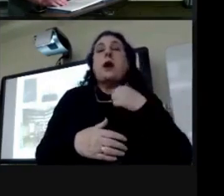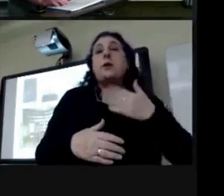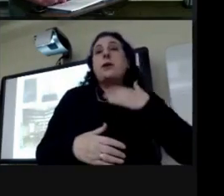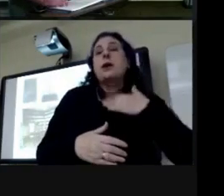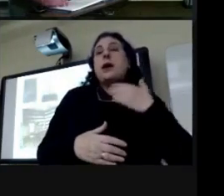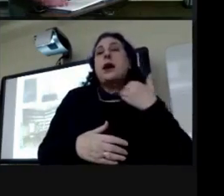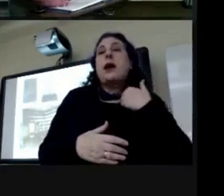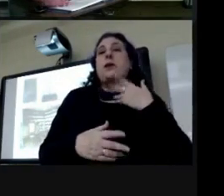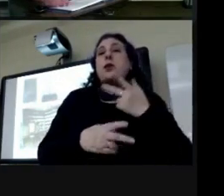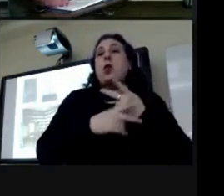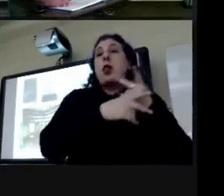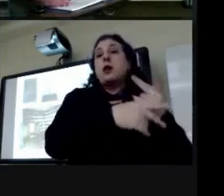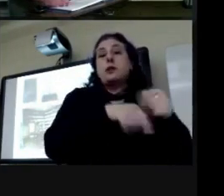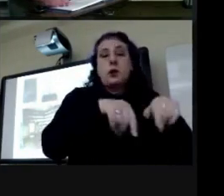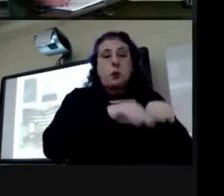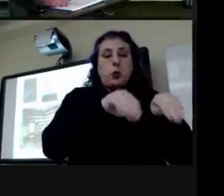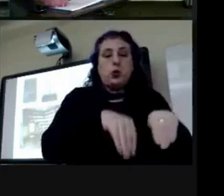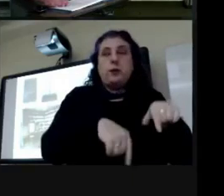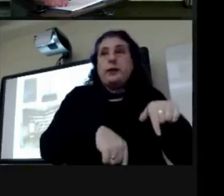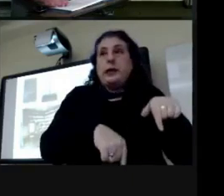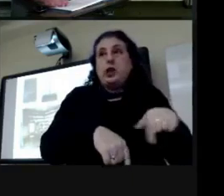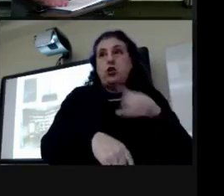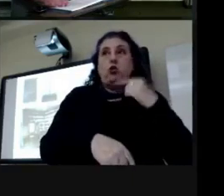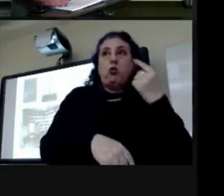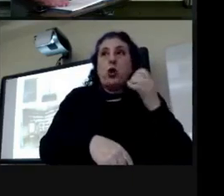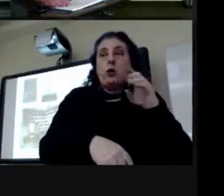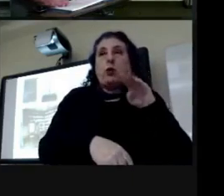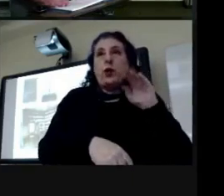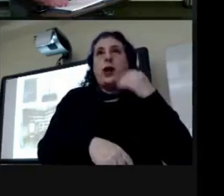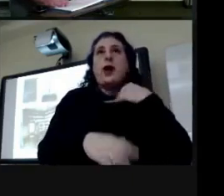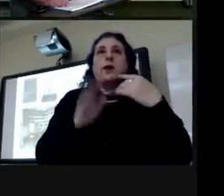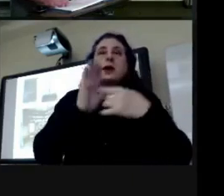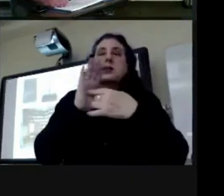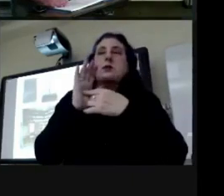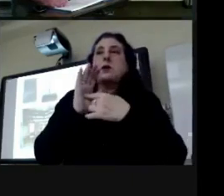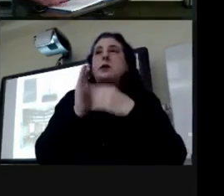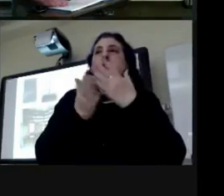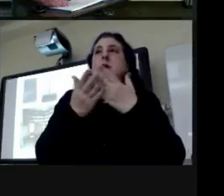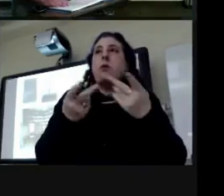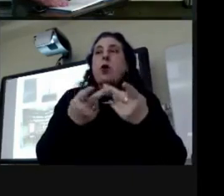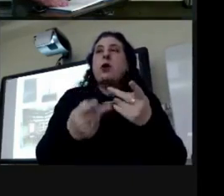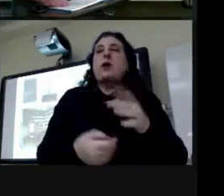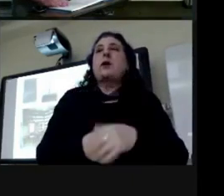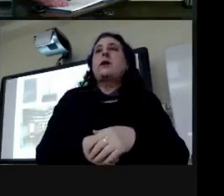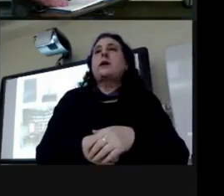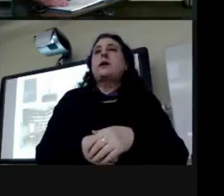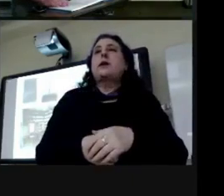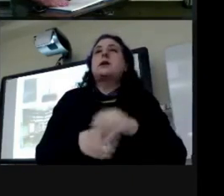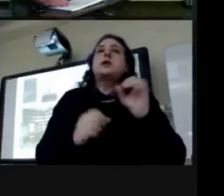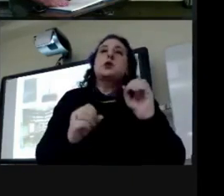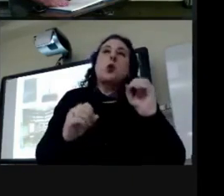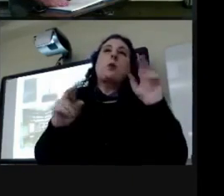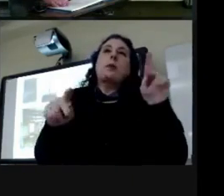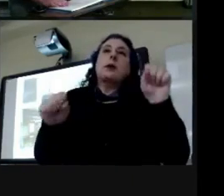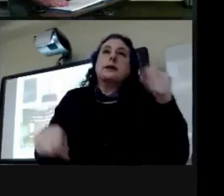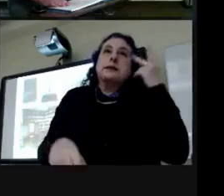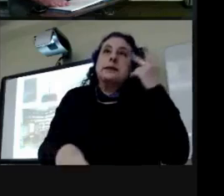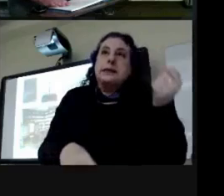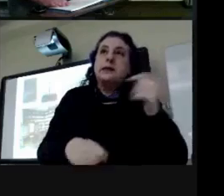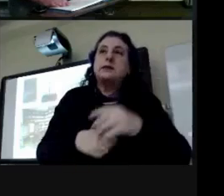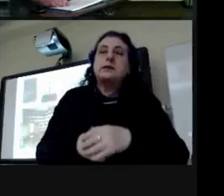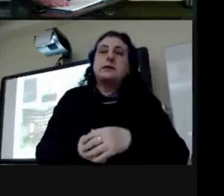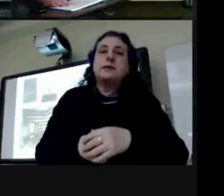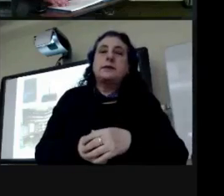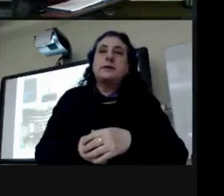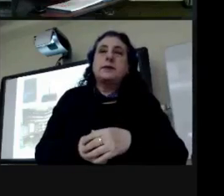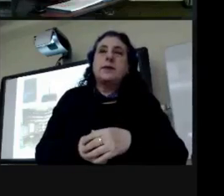have lent it to the museum of the grand prairie and have it on this place somewhere because people didn't see it and it also came